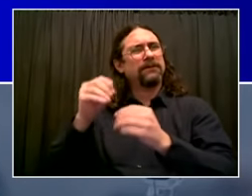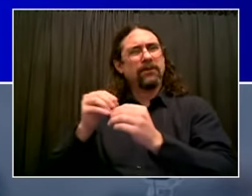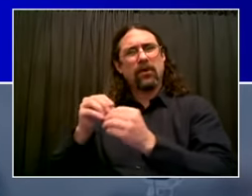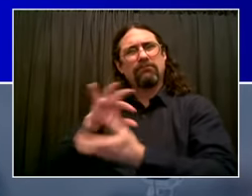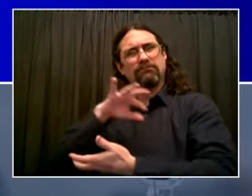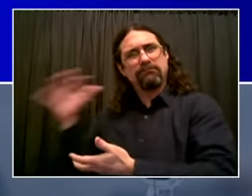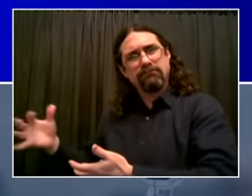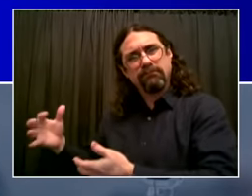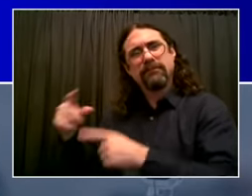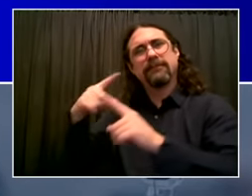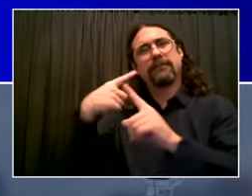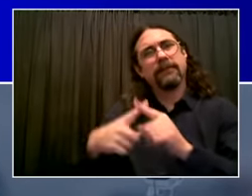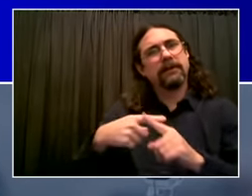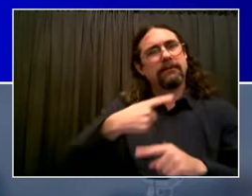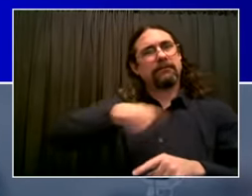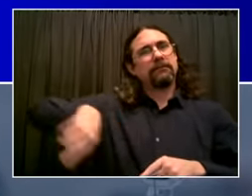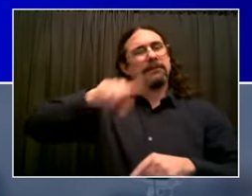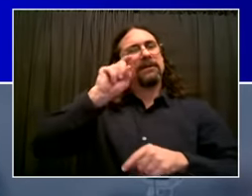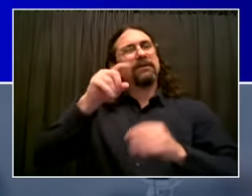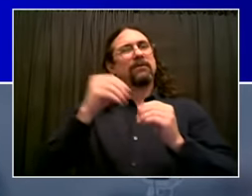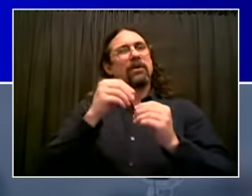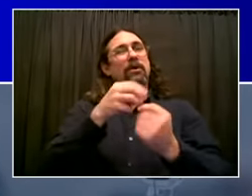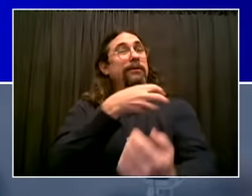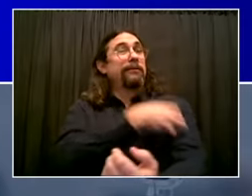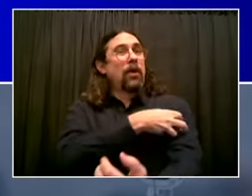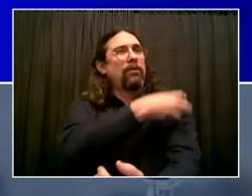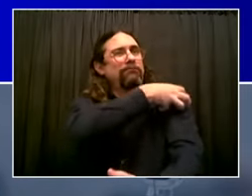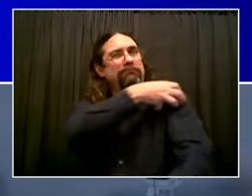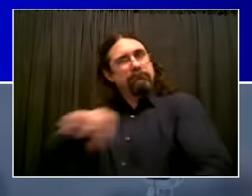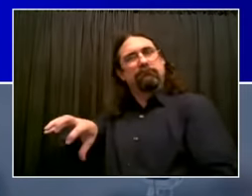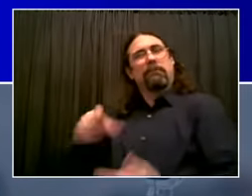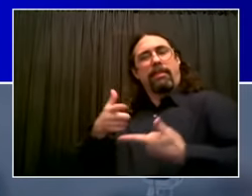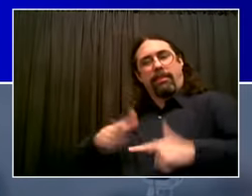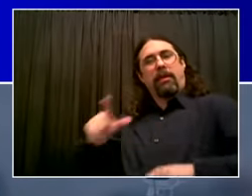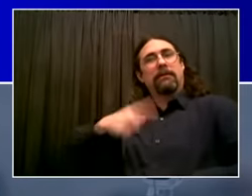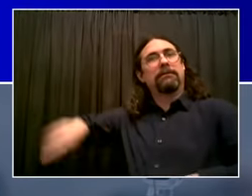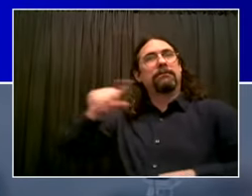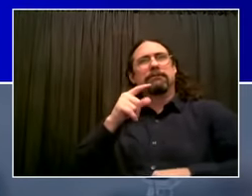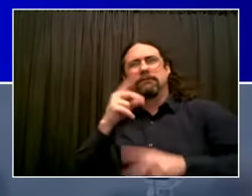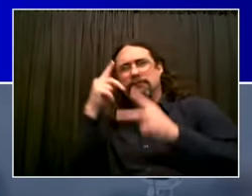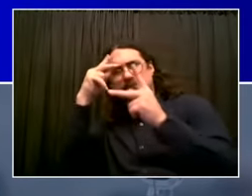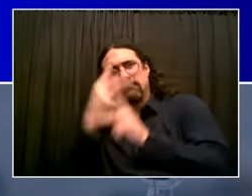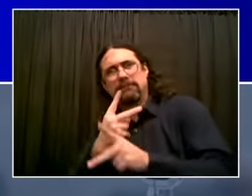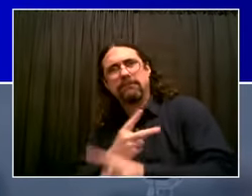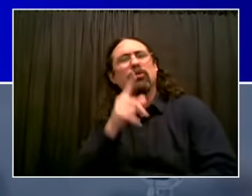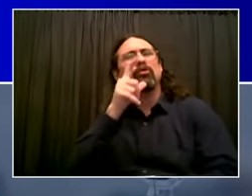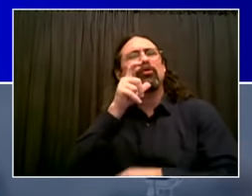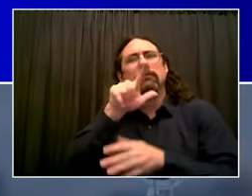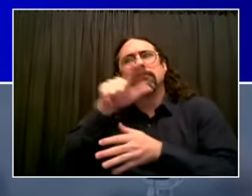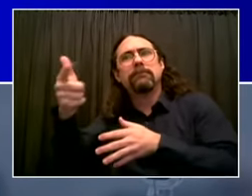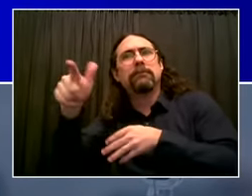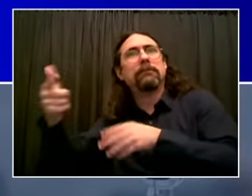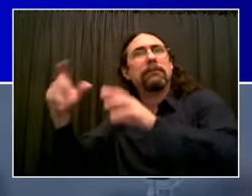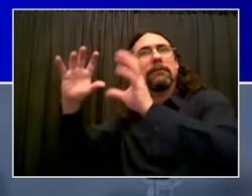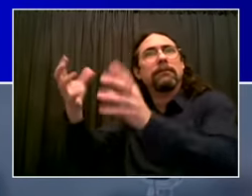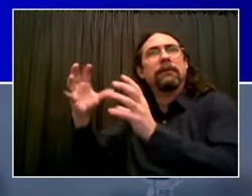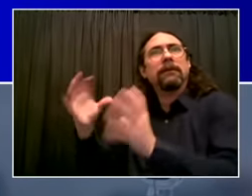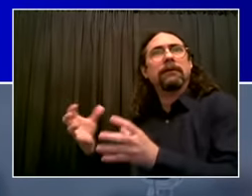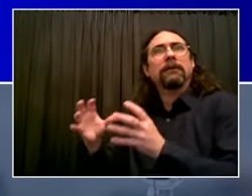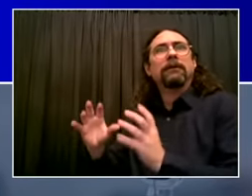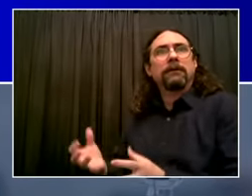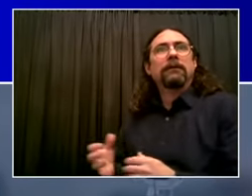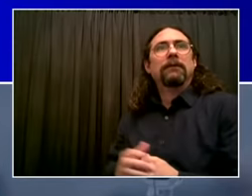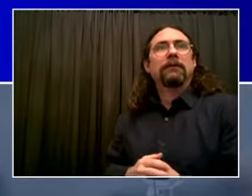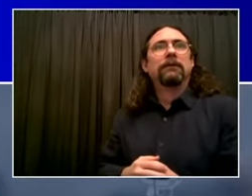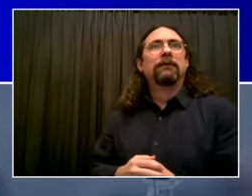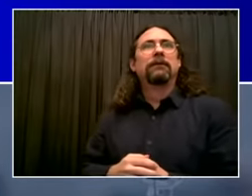allotments from the federal government directly without state interference and can just go ahead and do the work more quickly. That's what we want to do. We want to make sure we get our fair